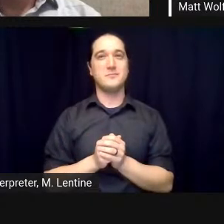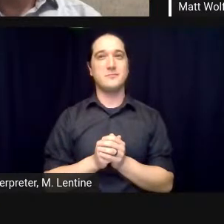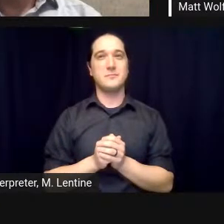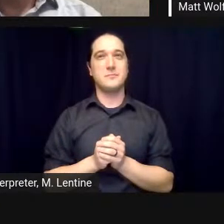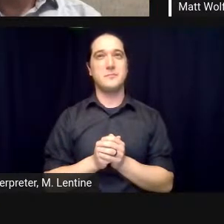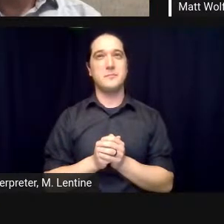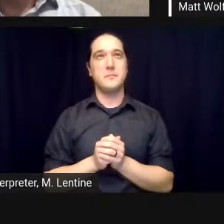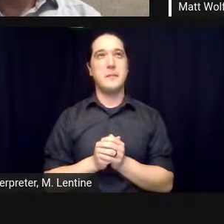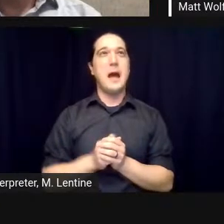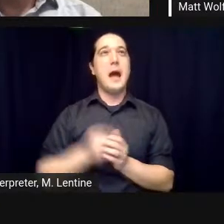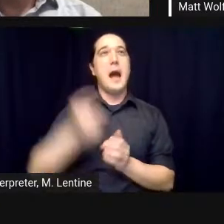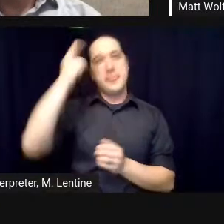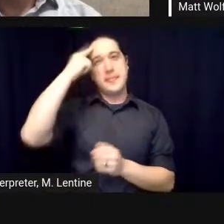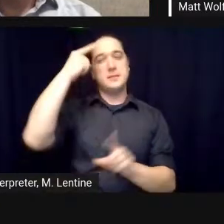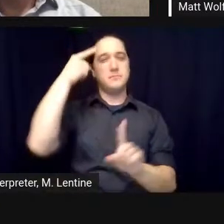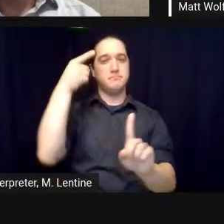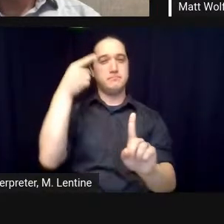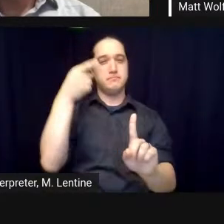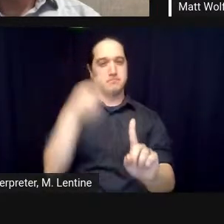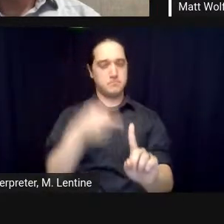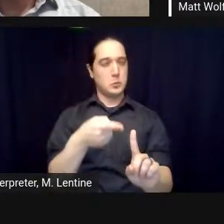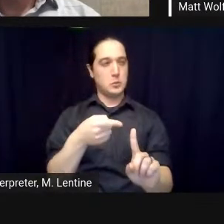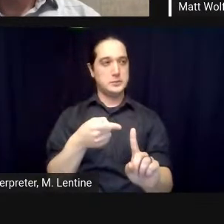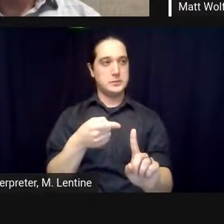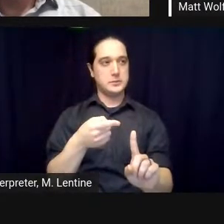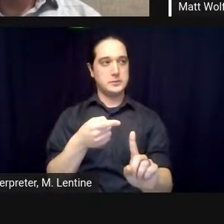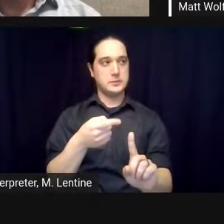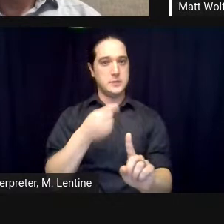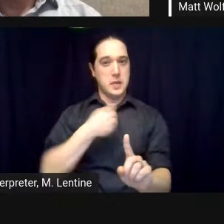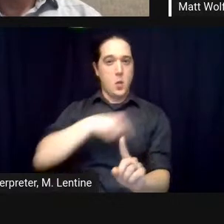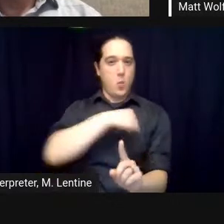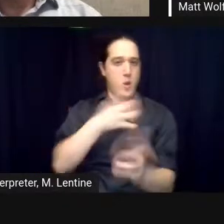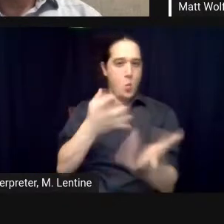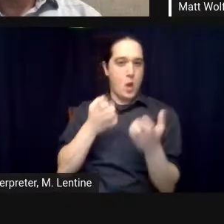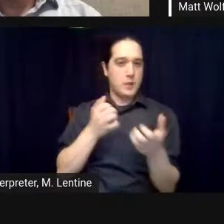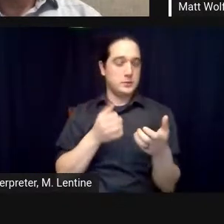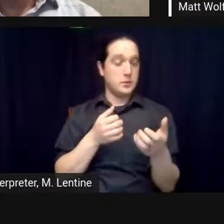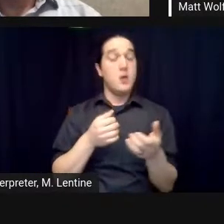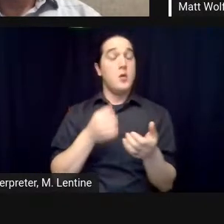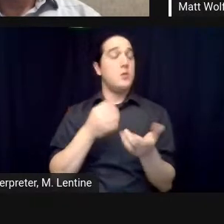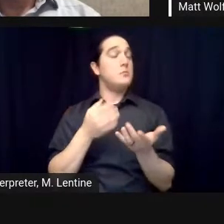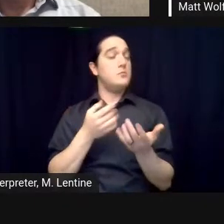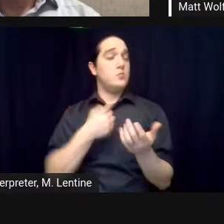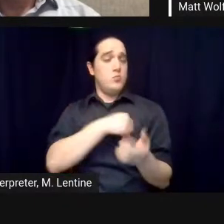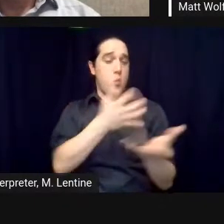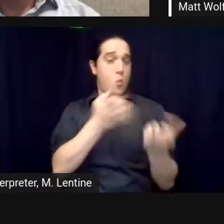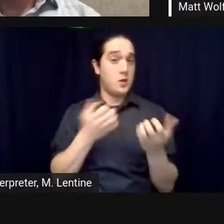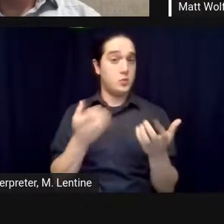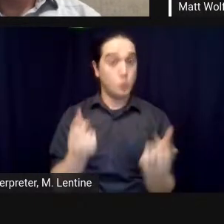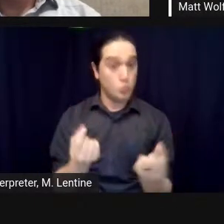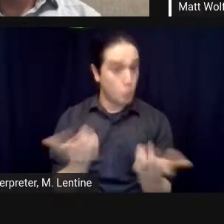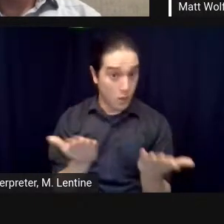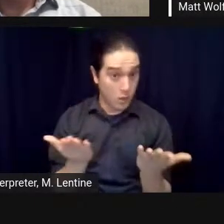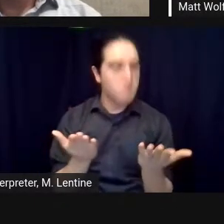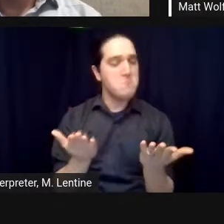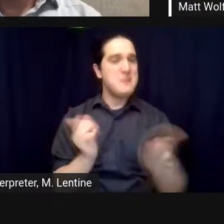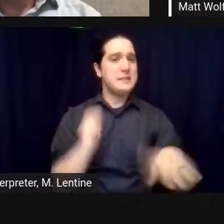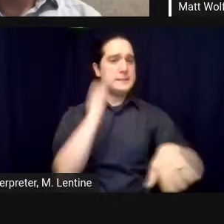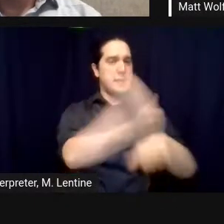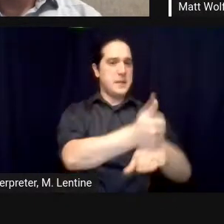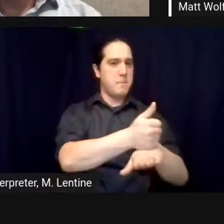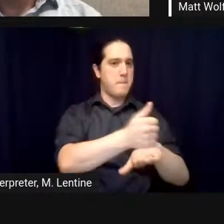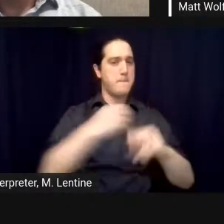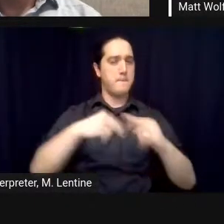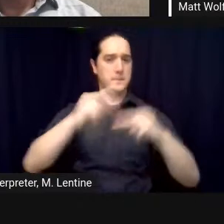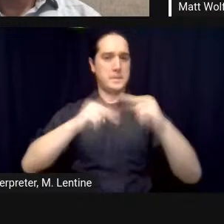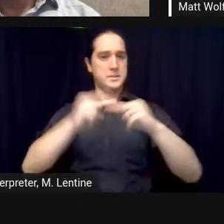biosphere and figure out how humans and farms and technology can live with wilderness systems in